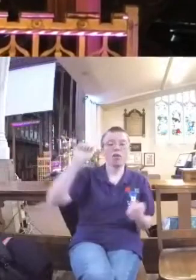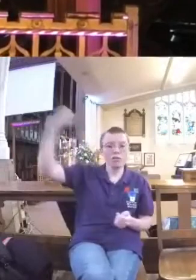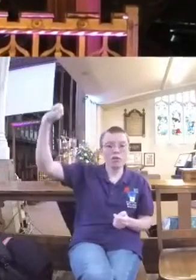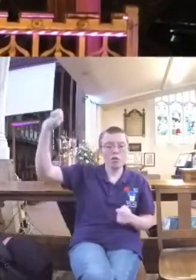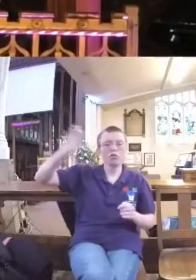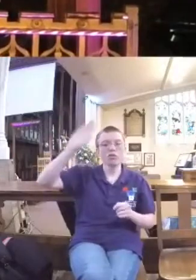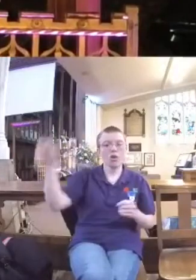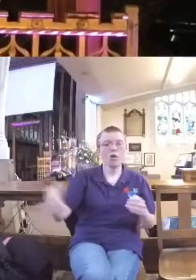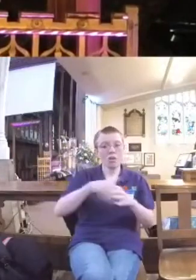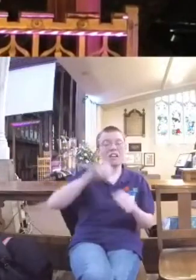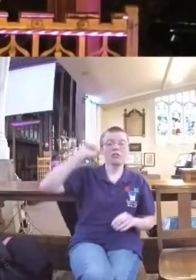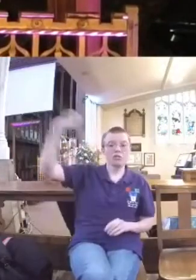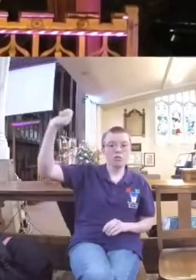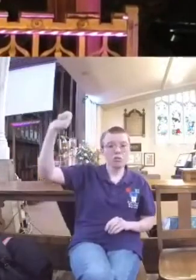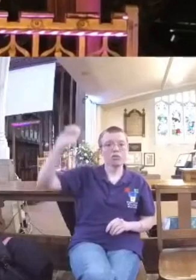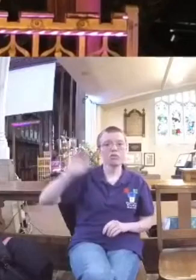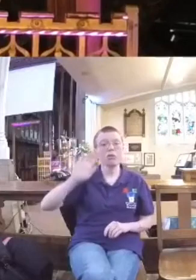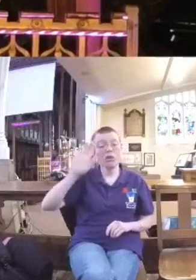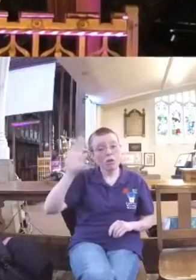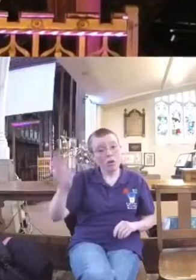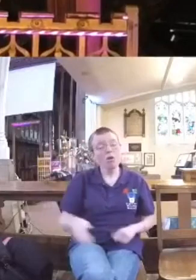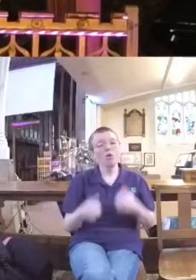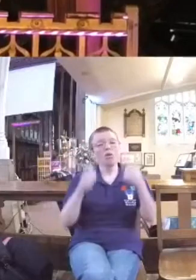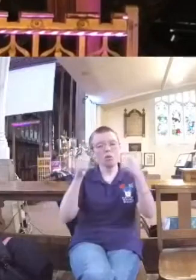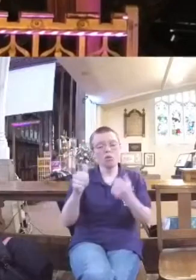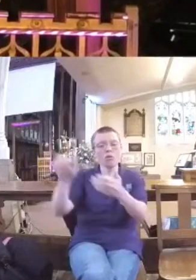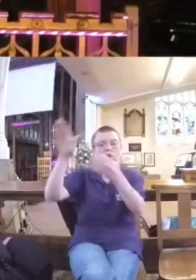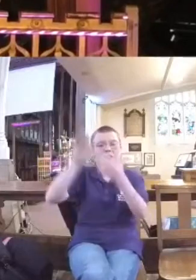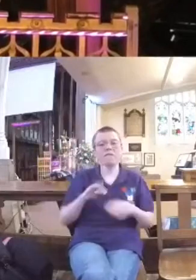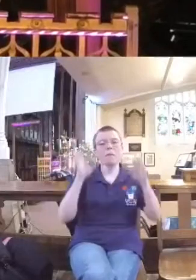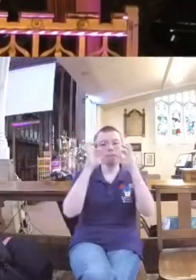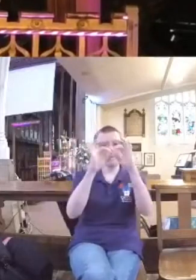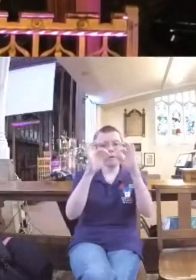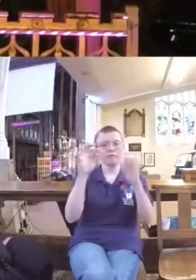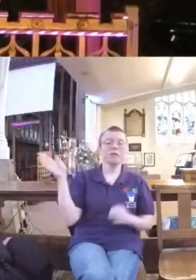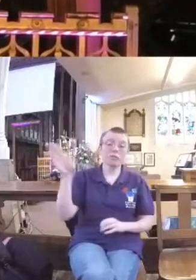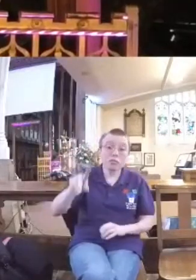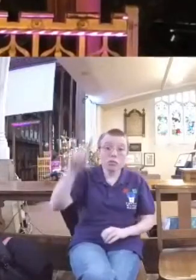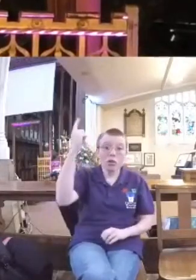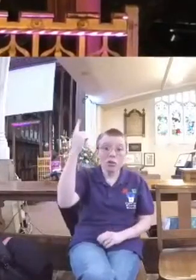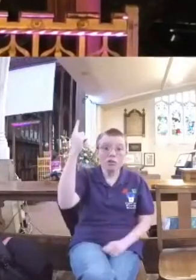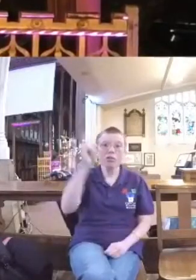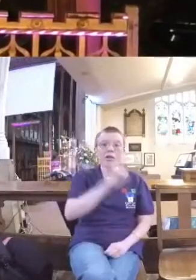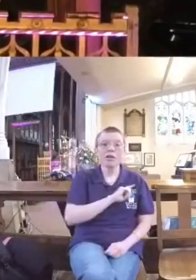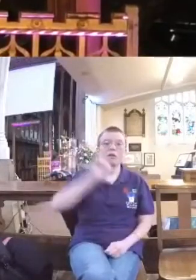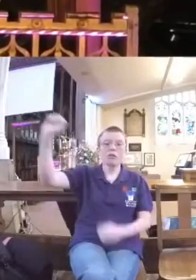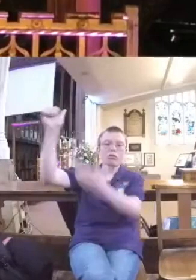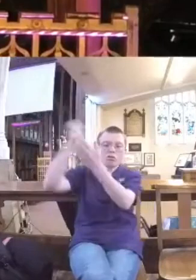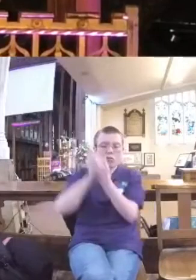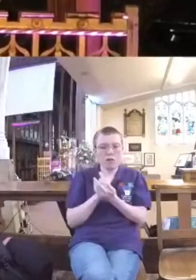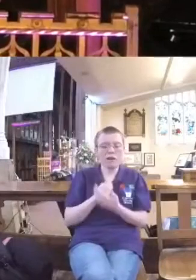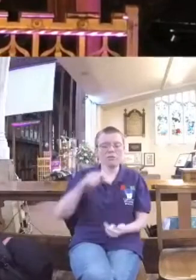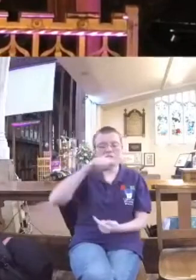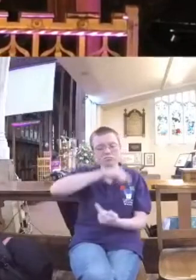and everything in it. Every good and perfect gift comes from you. And by your grace, we are